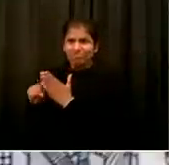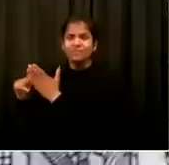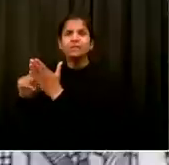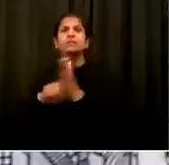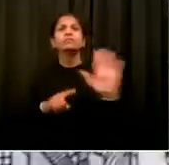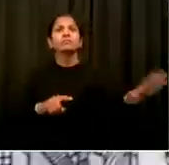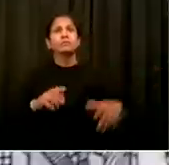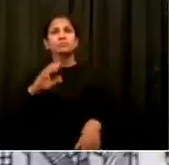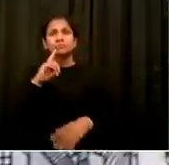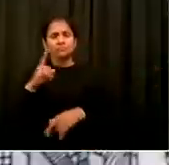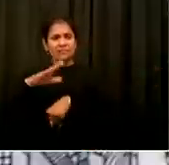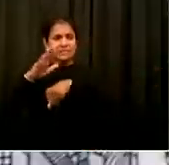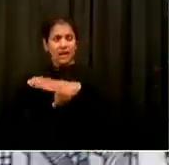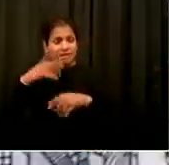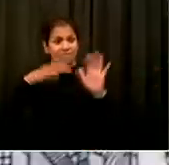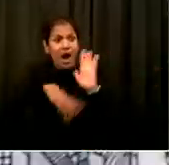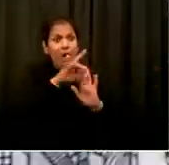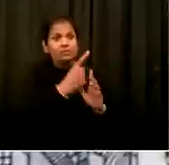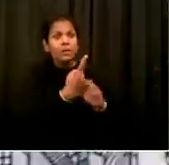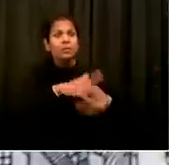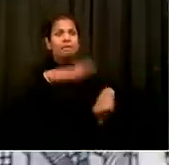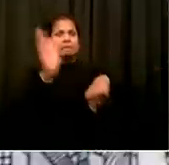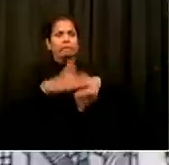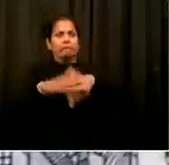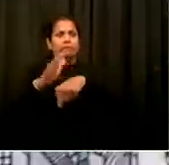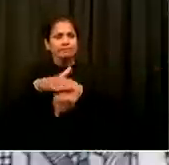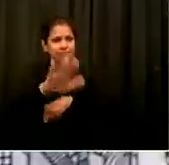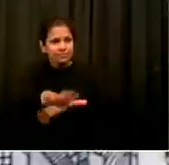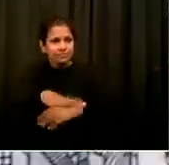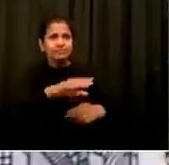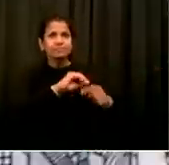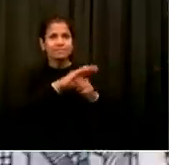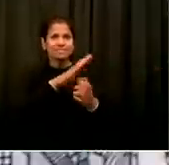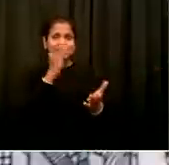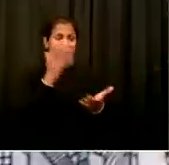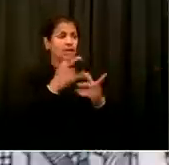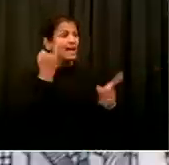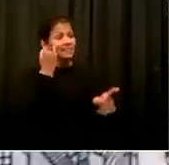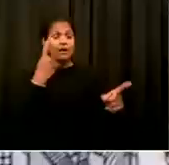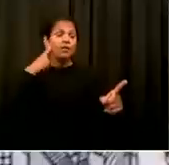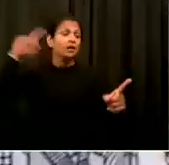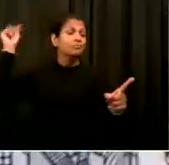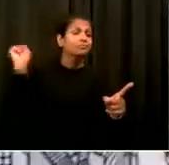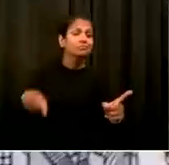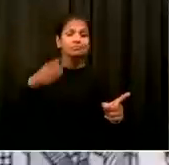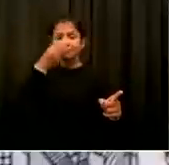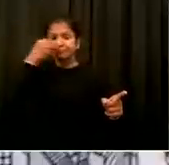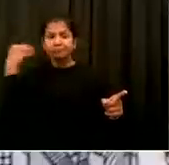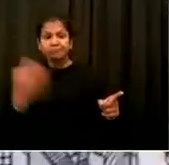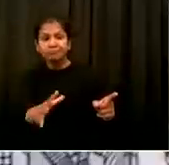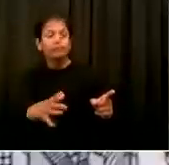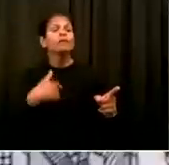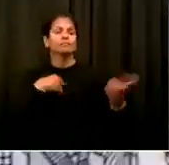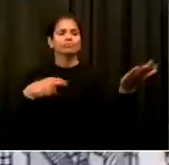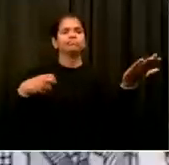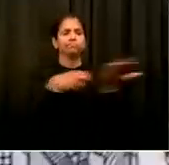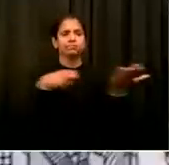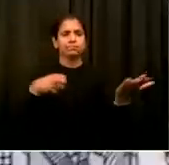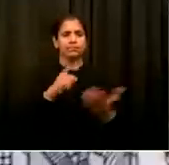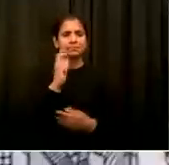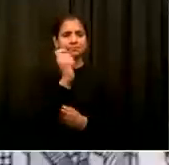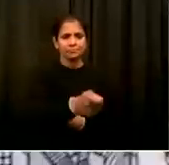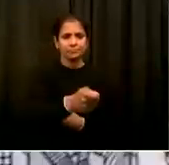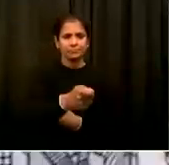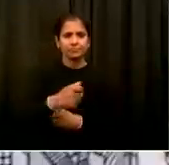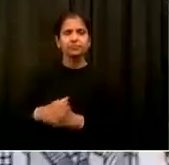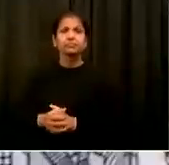city agencies who are doing extraordinary work. It's so important to understand this, that when you think about an effort